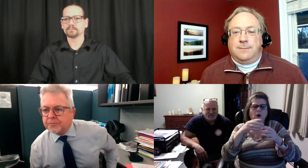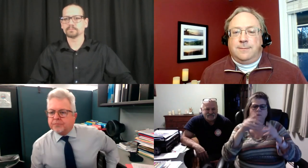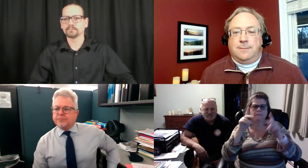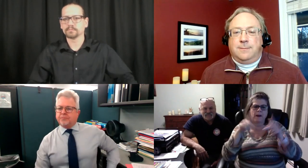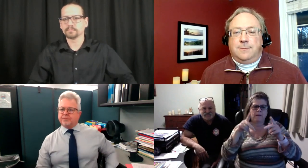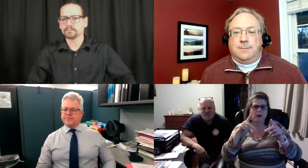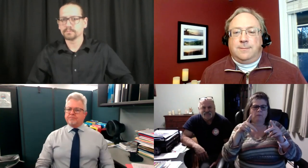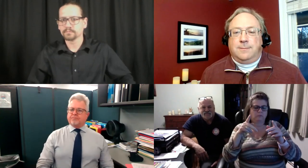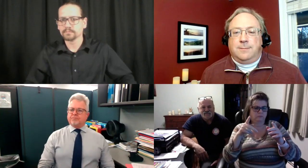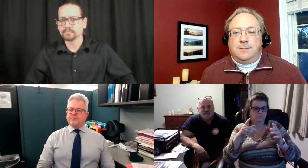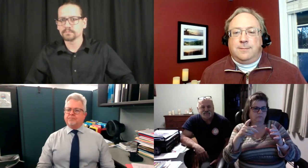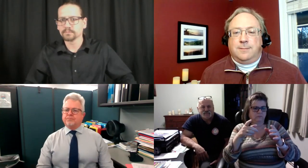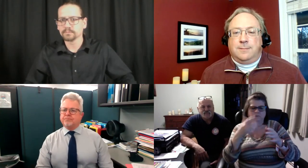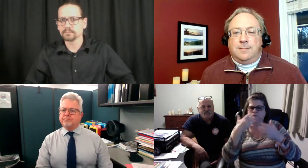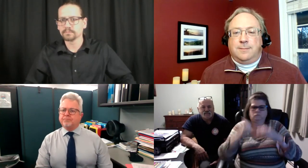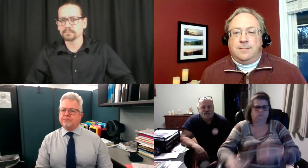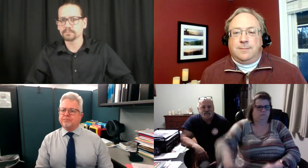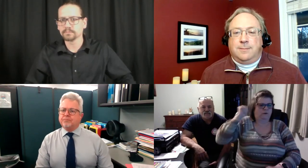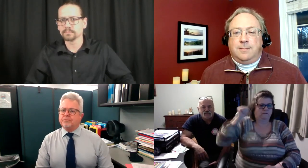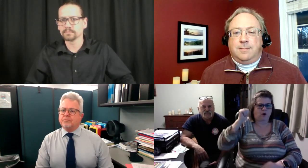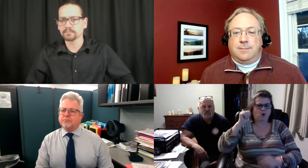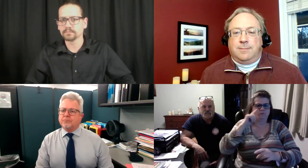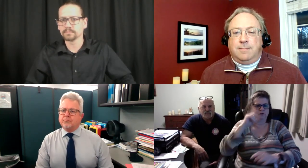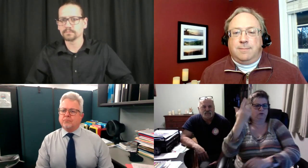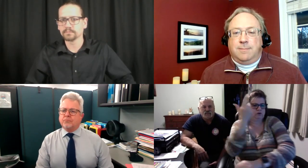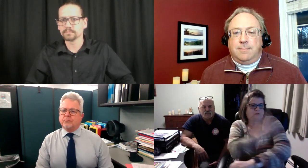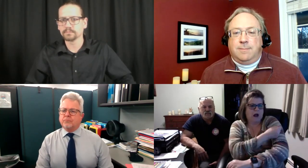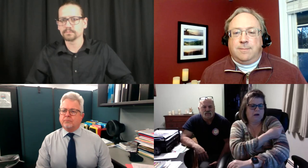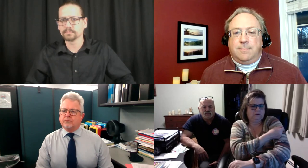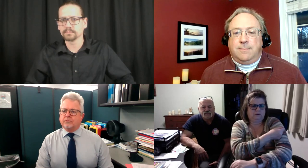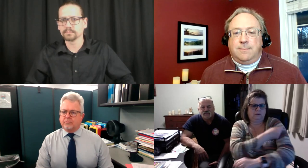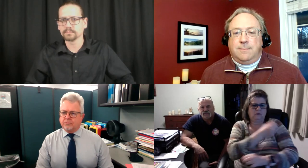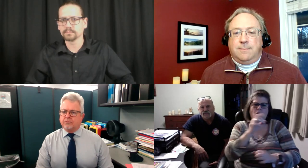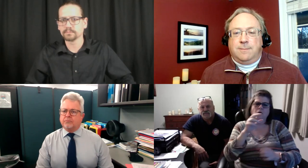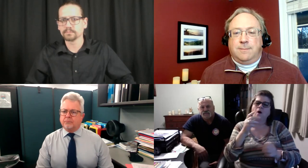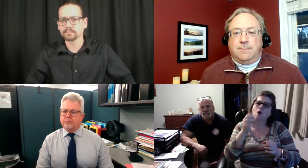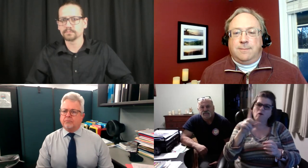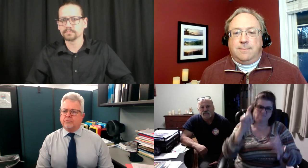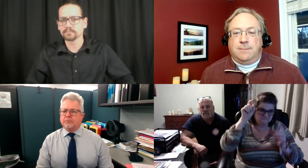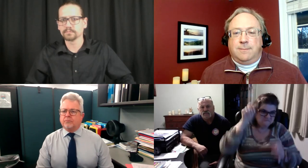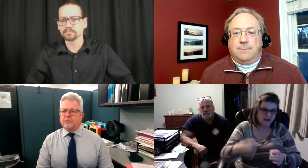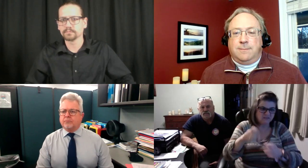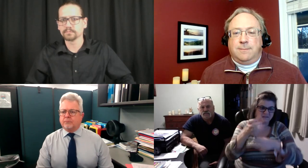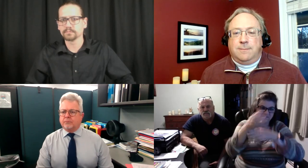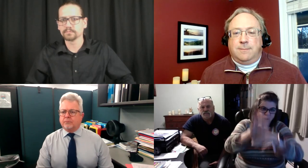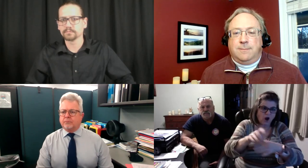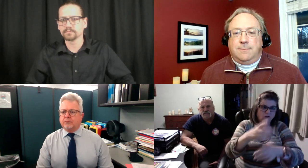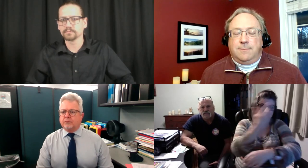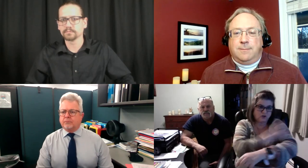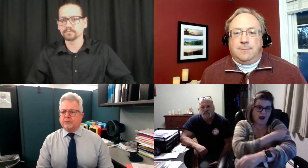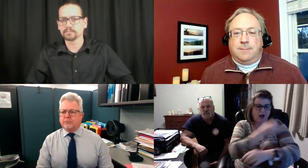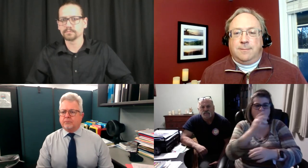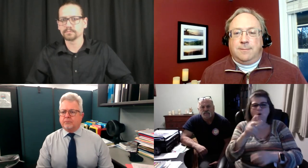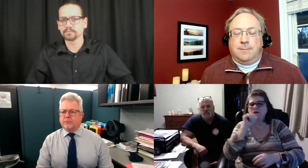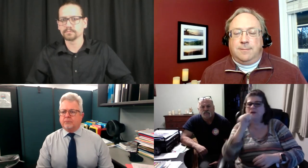Yes. And Dr. McDonald, my question to you is that, what about the individuals who refuse to receive their vaccine?